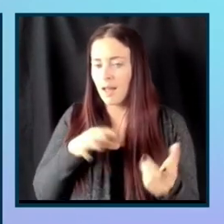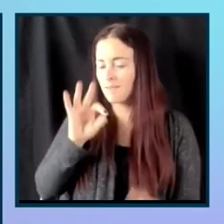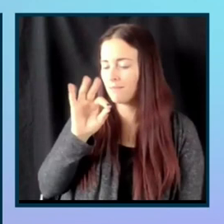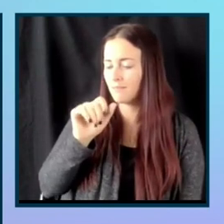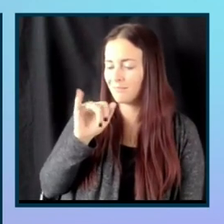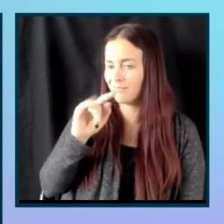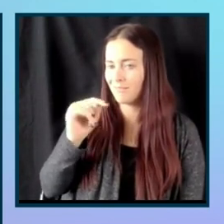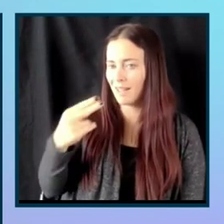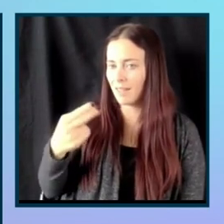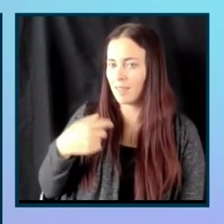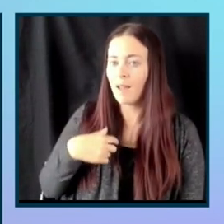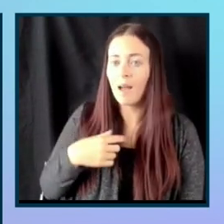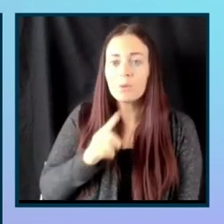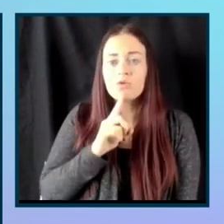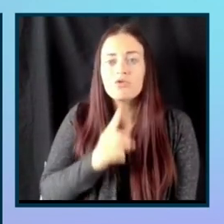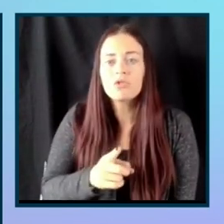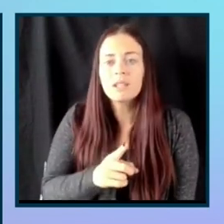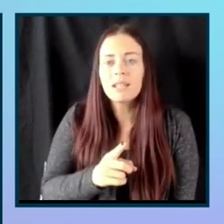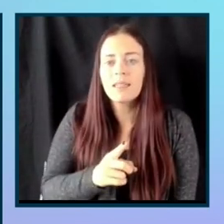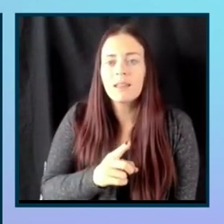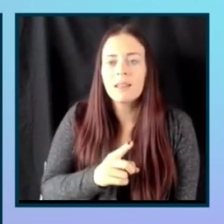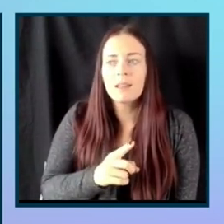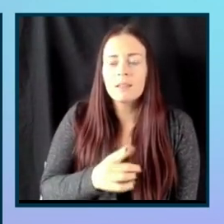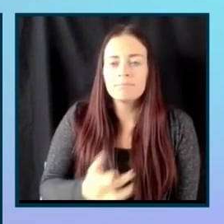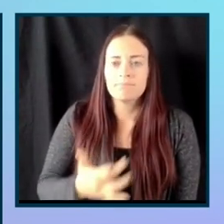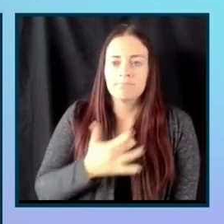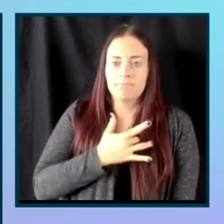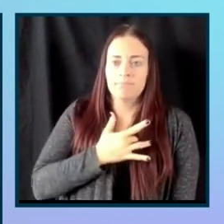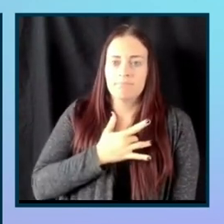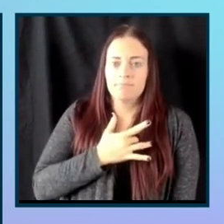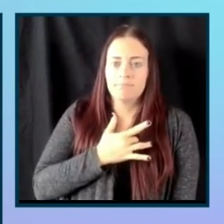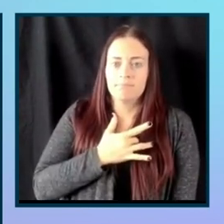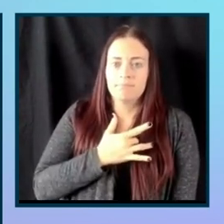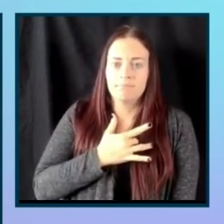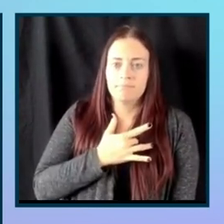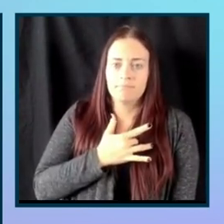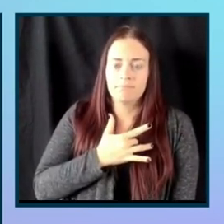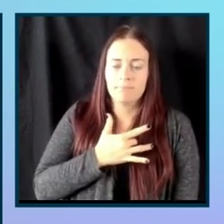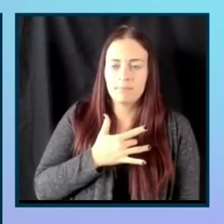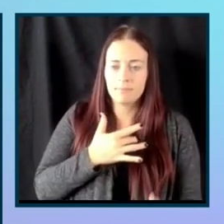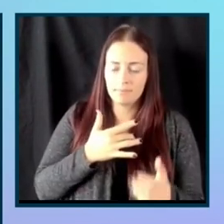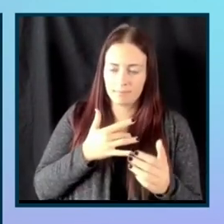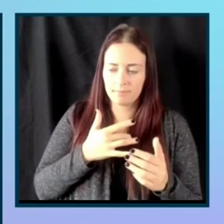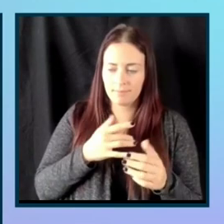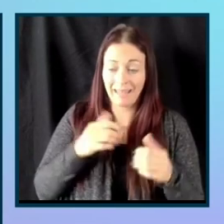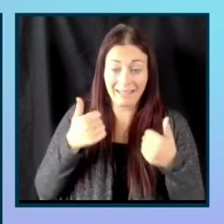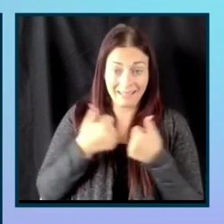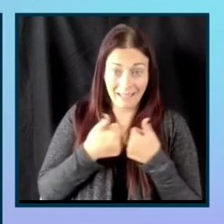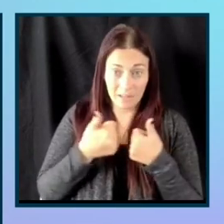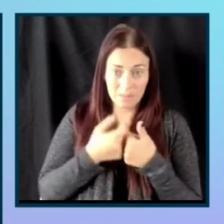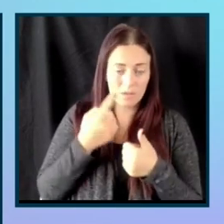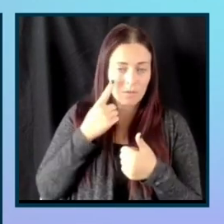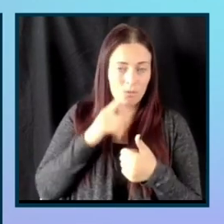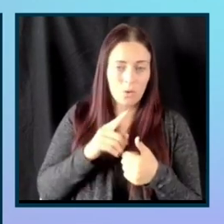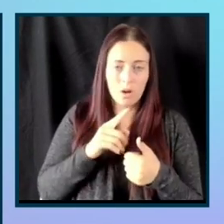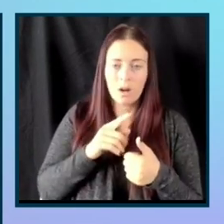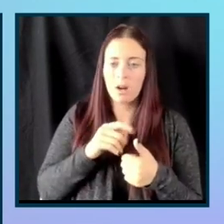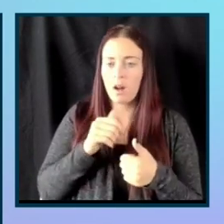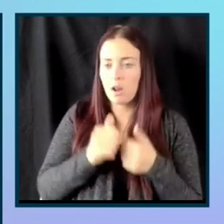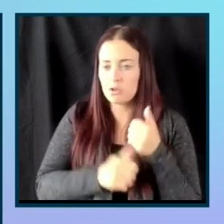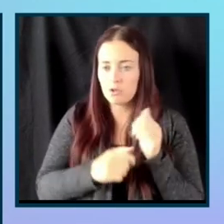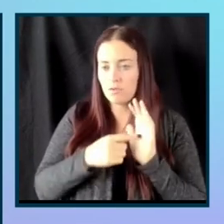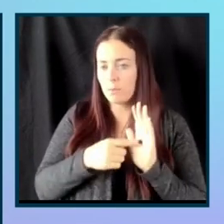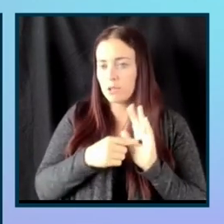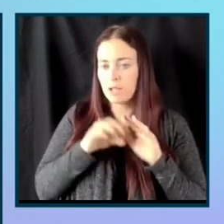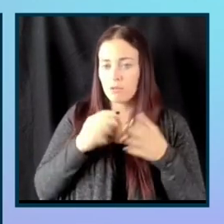by the impact that games have in underrepresented groups' lives. The fact that